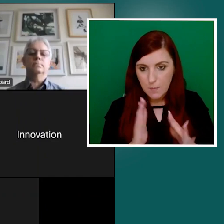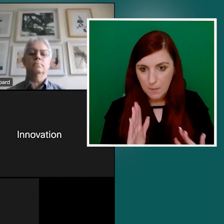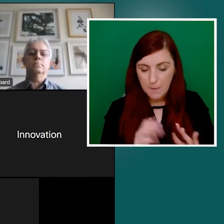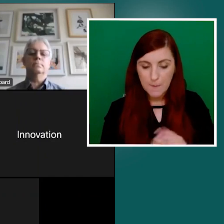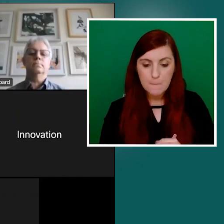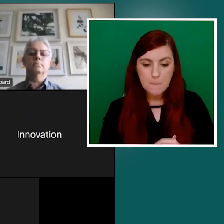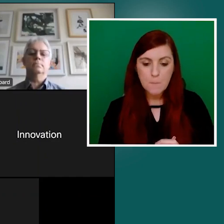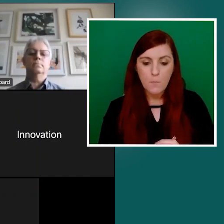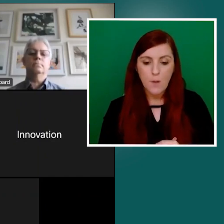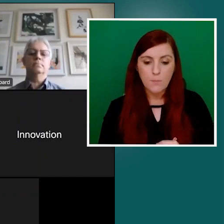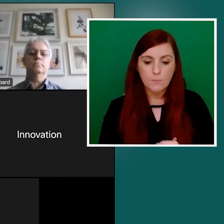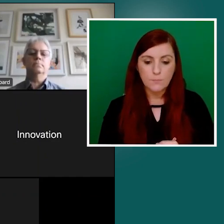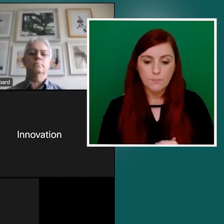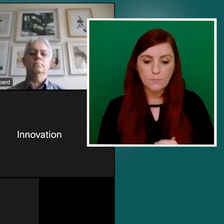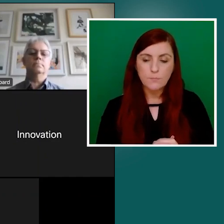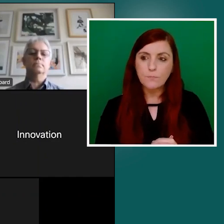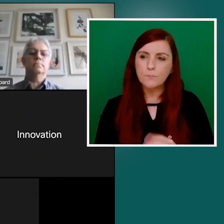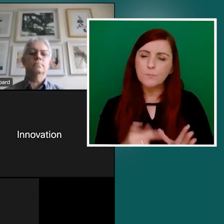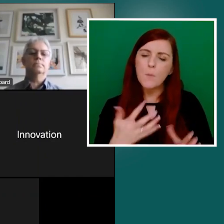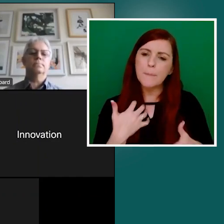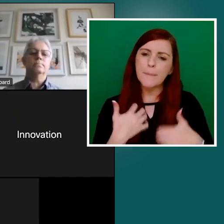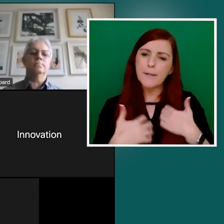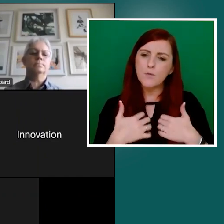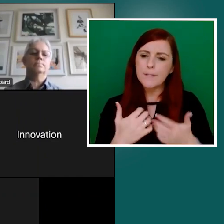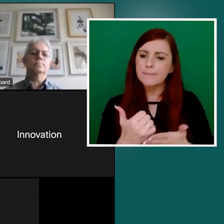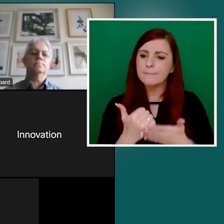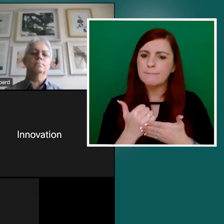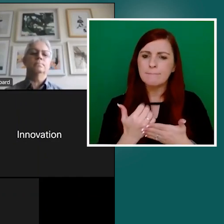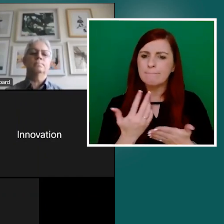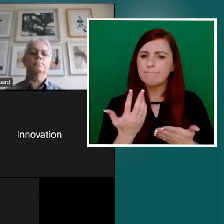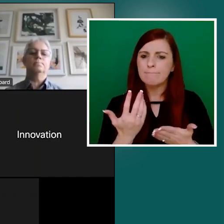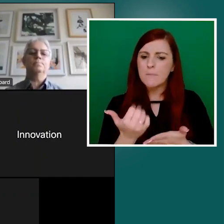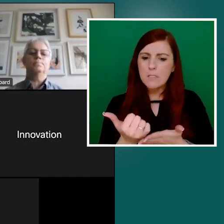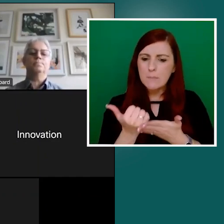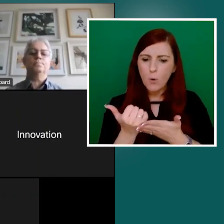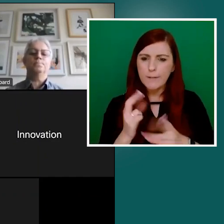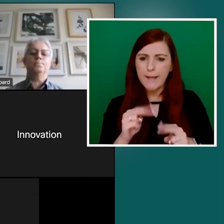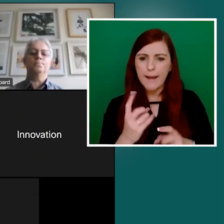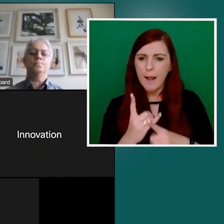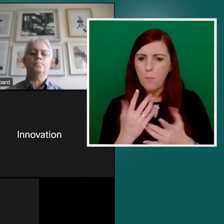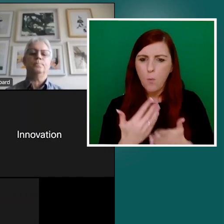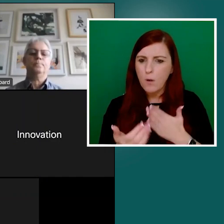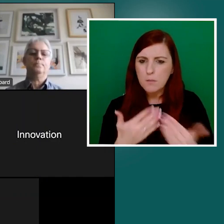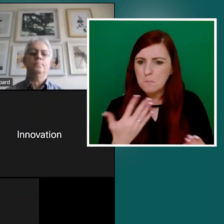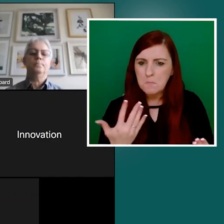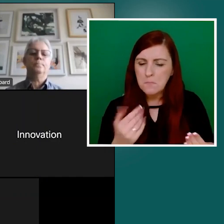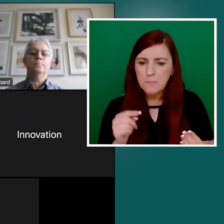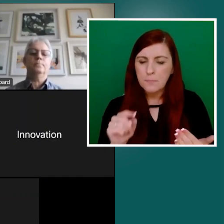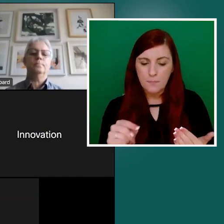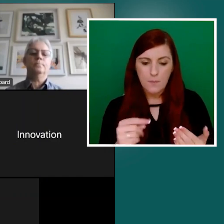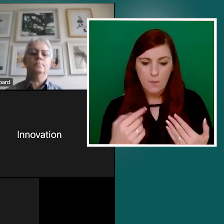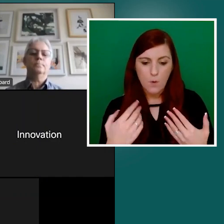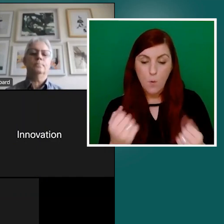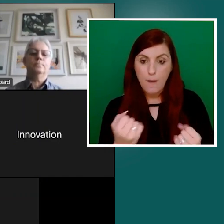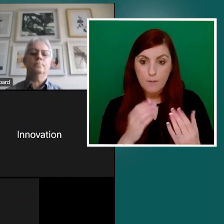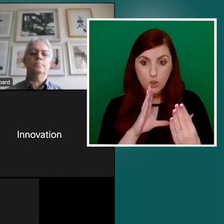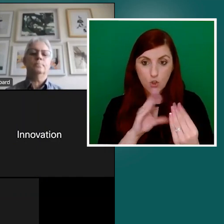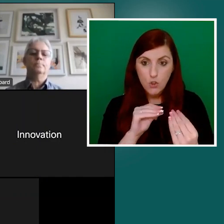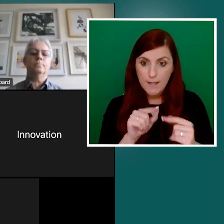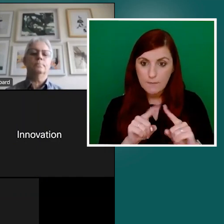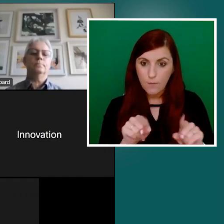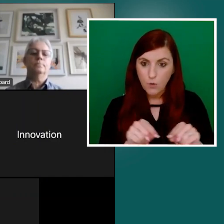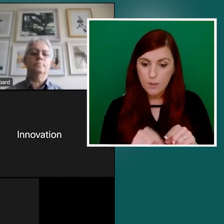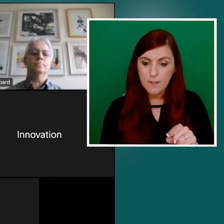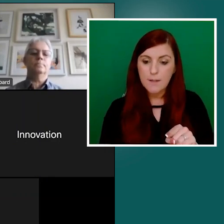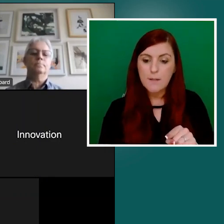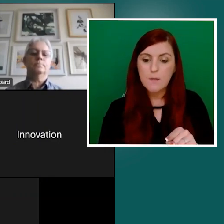Interesting kind of supports. What supports can actually help this? Well, you have chat functions. So, make sure your chat function, for example, on your,